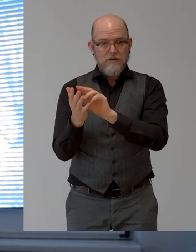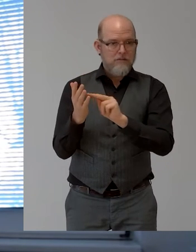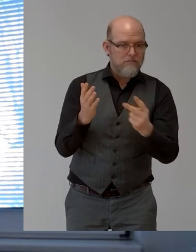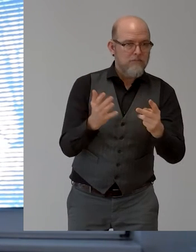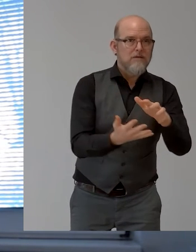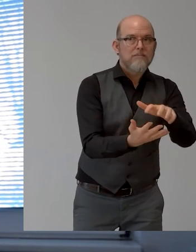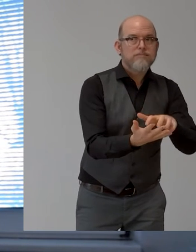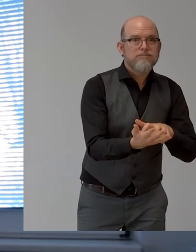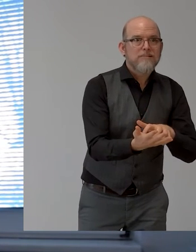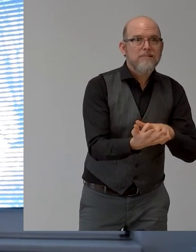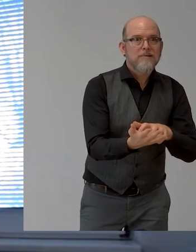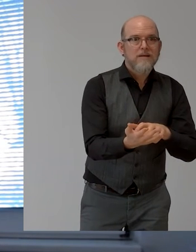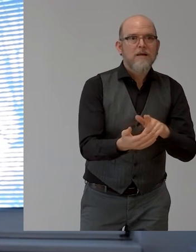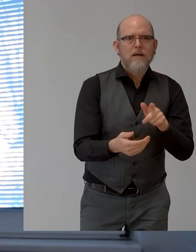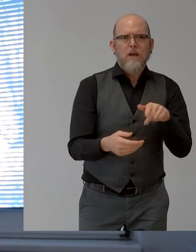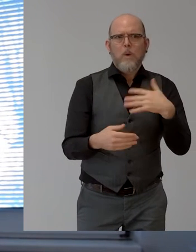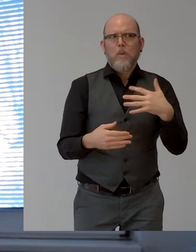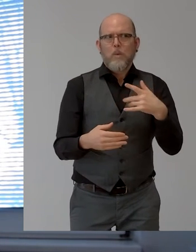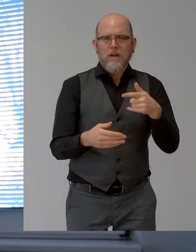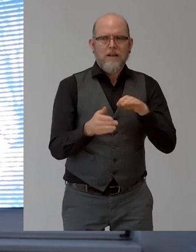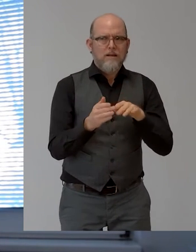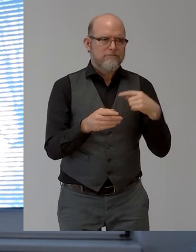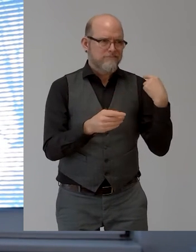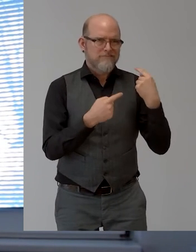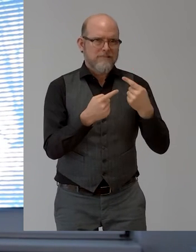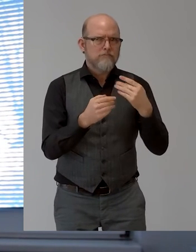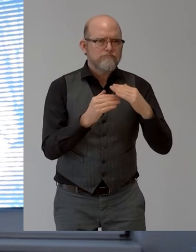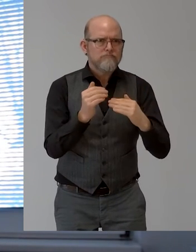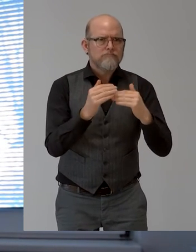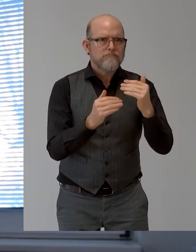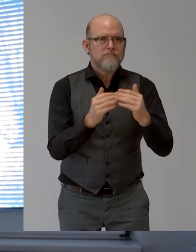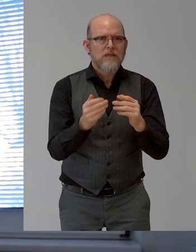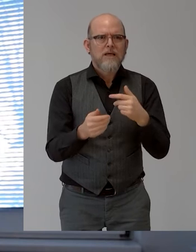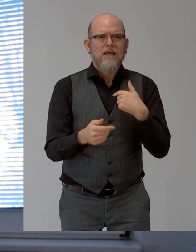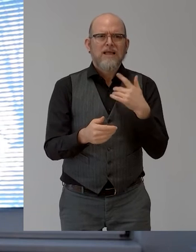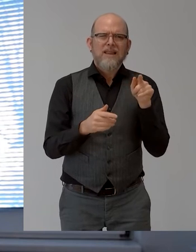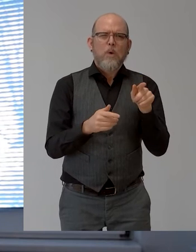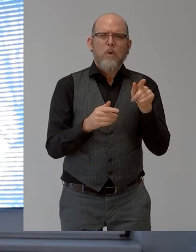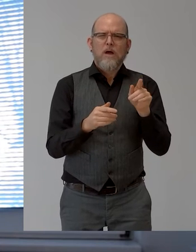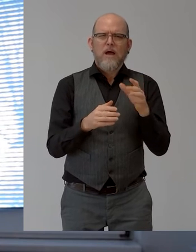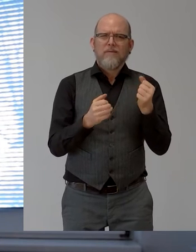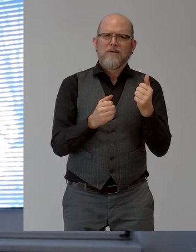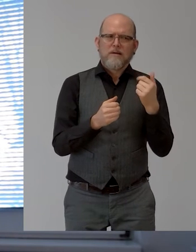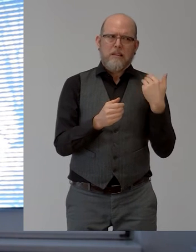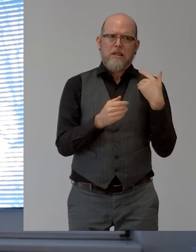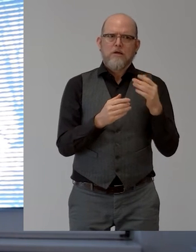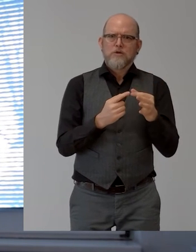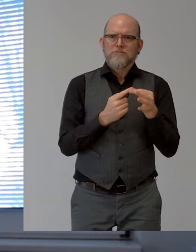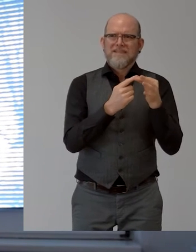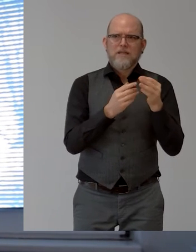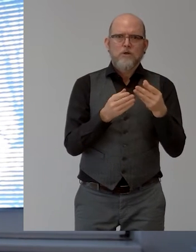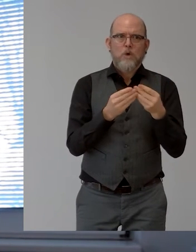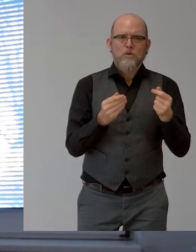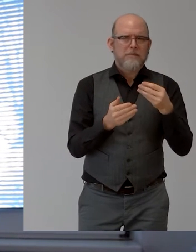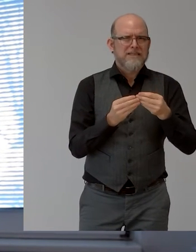in here. But until recently, these were always very specialized solutions that were very expensive. But